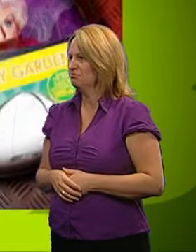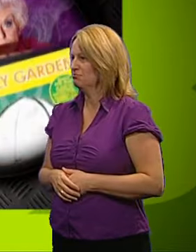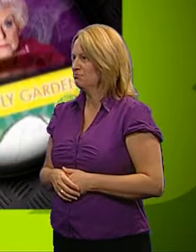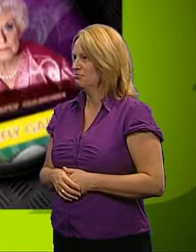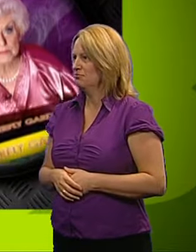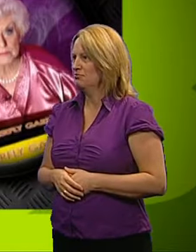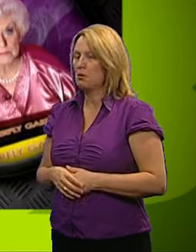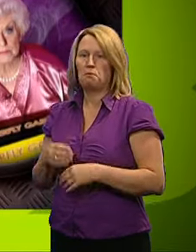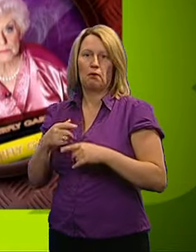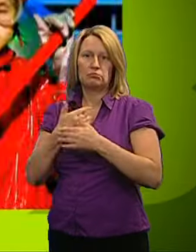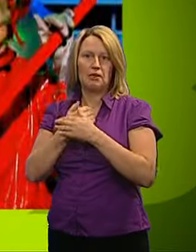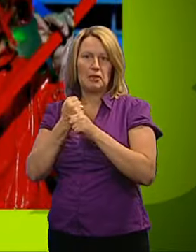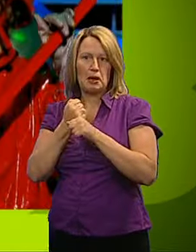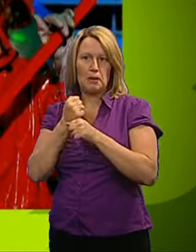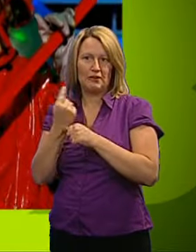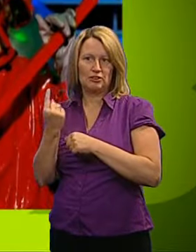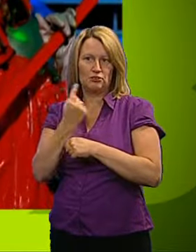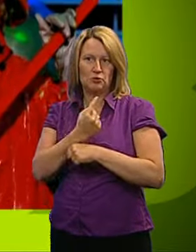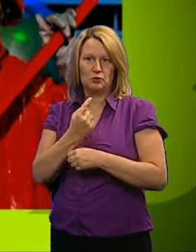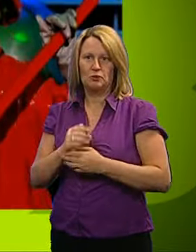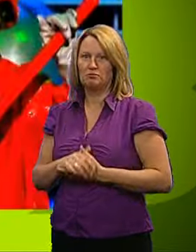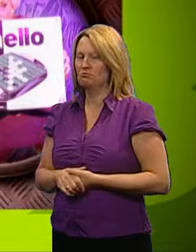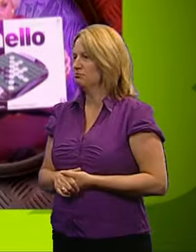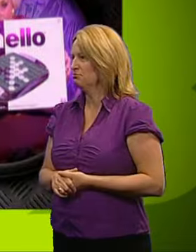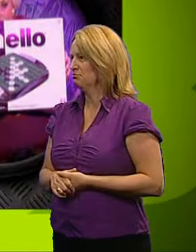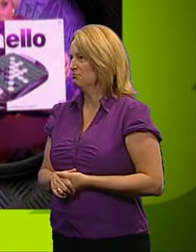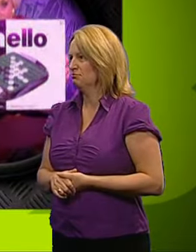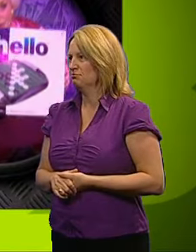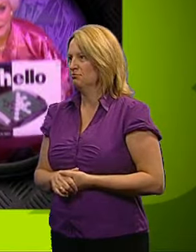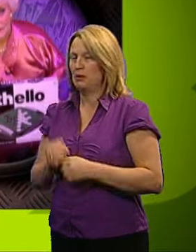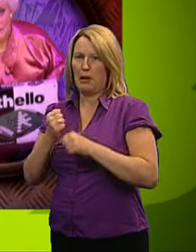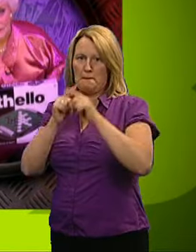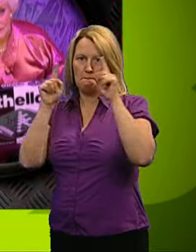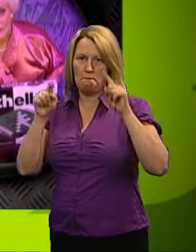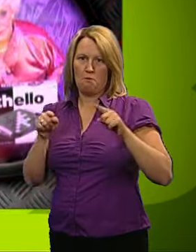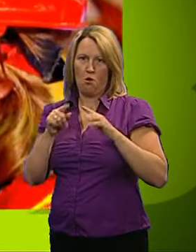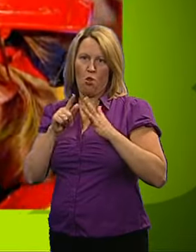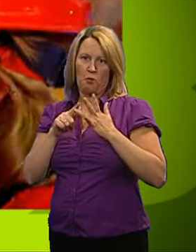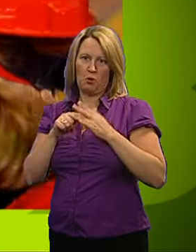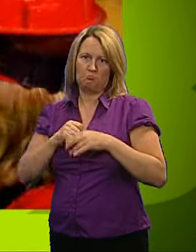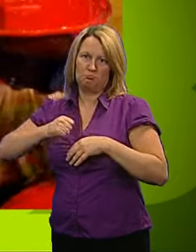A butterfly garden for each of them. A board game for each of them.